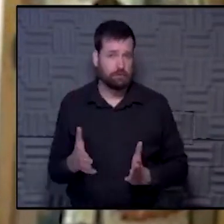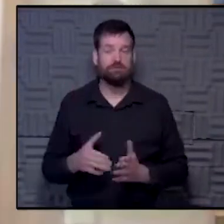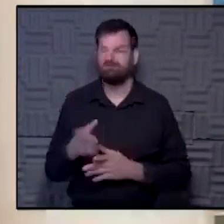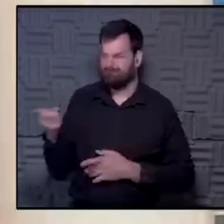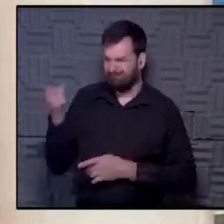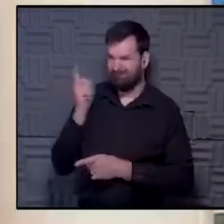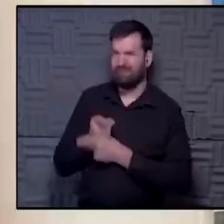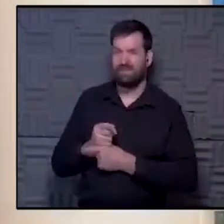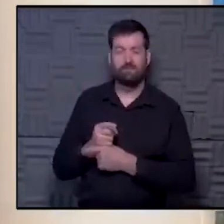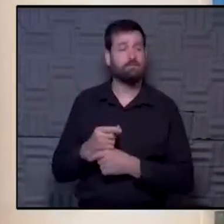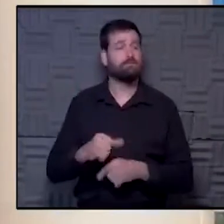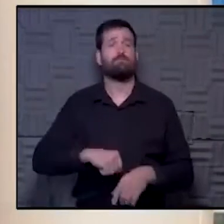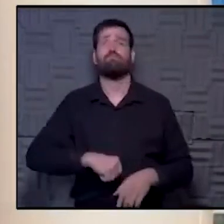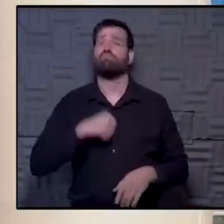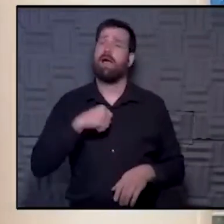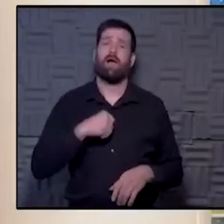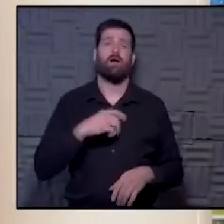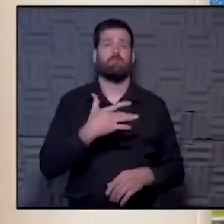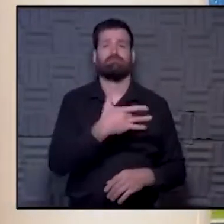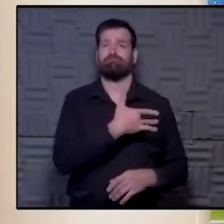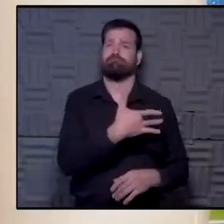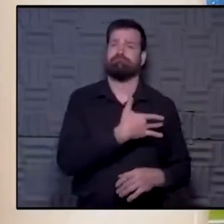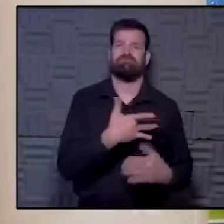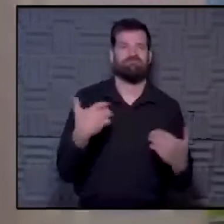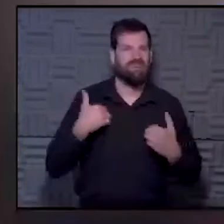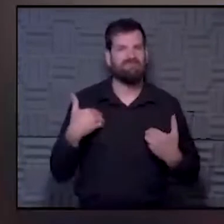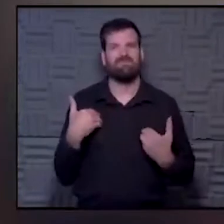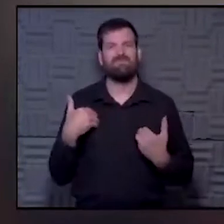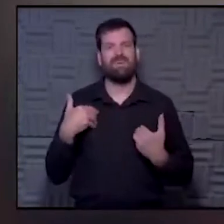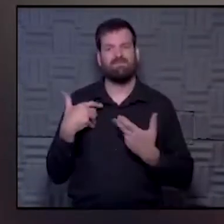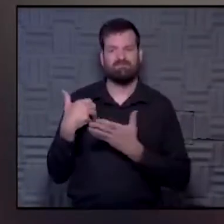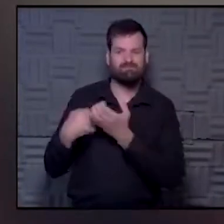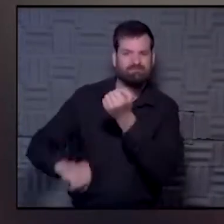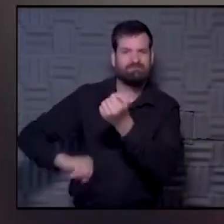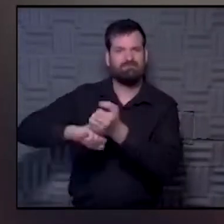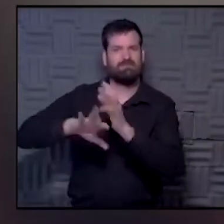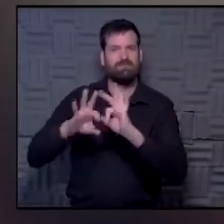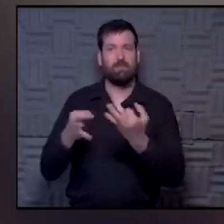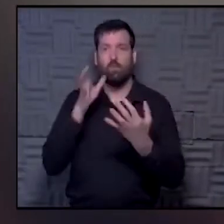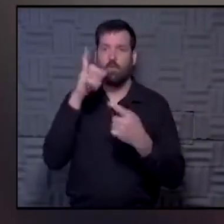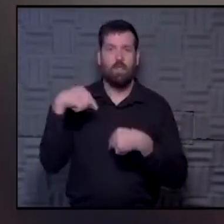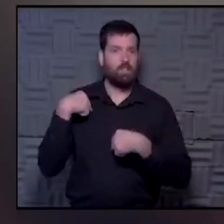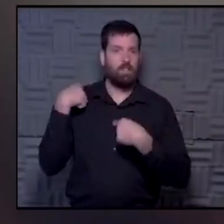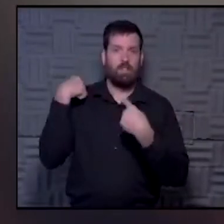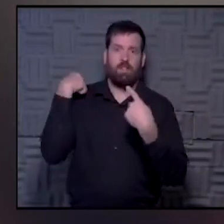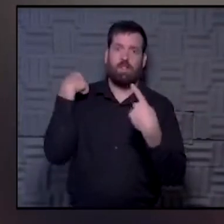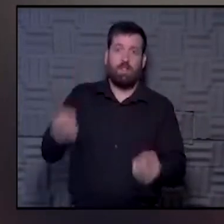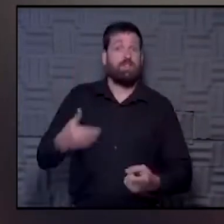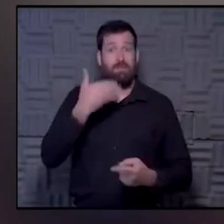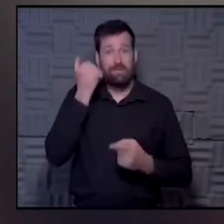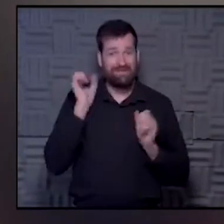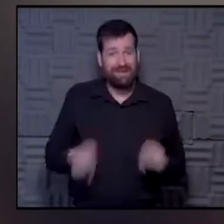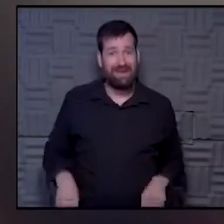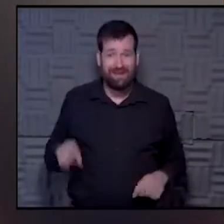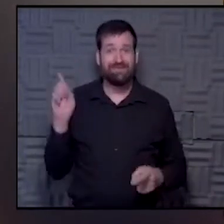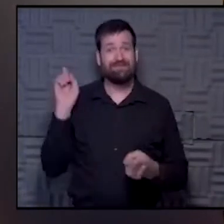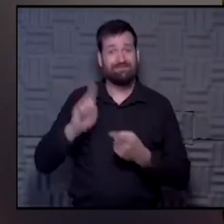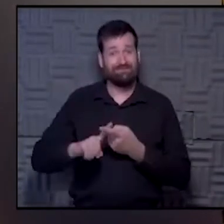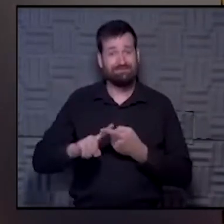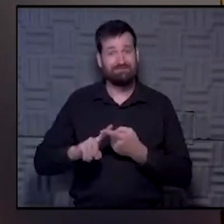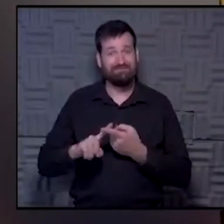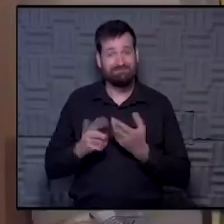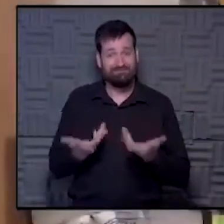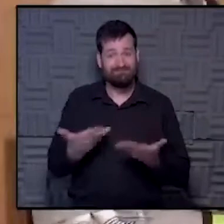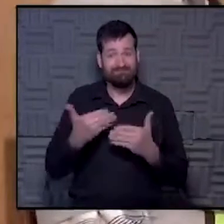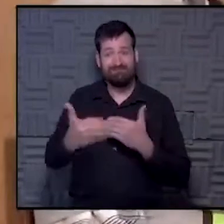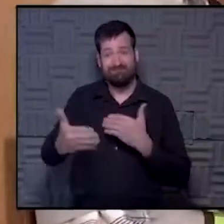was right. I'm proud to carry that heart. I'm proud to carry this family. And it's something I'll carry to the best of my ability for the rest of my life. He's my